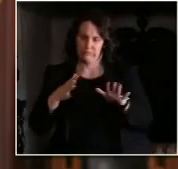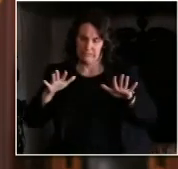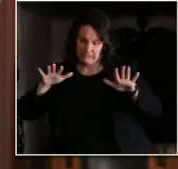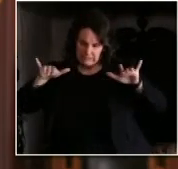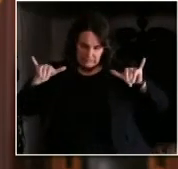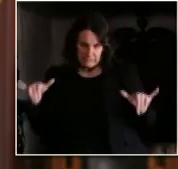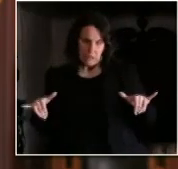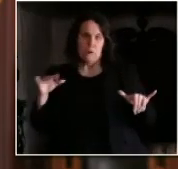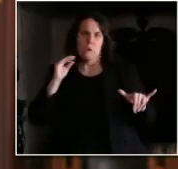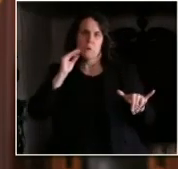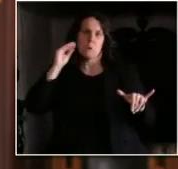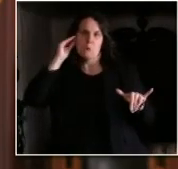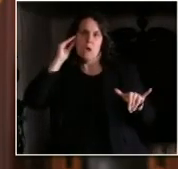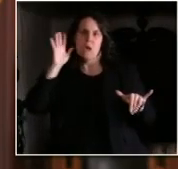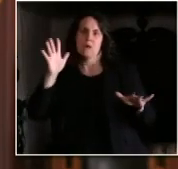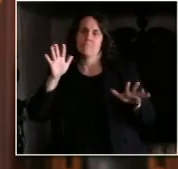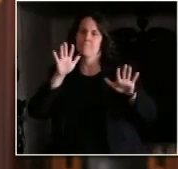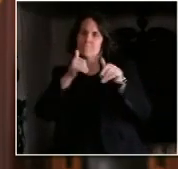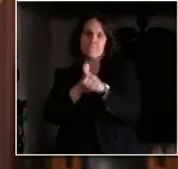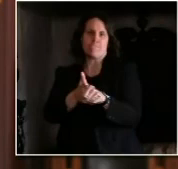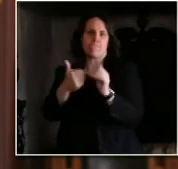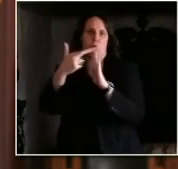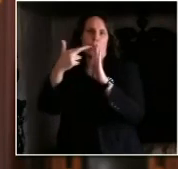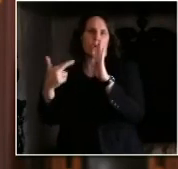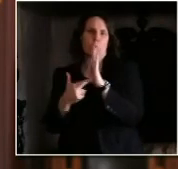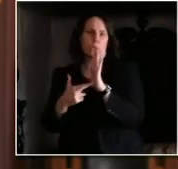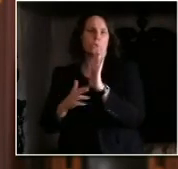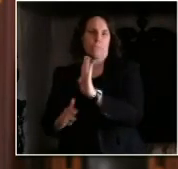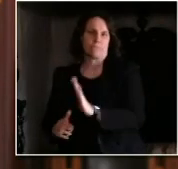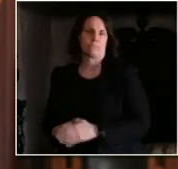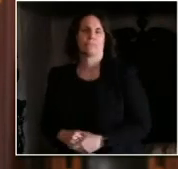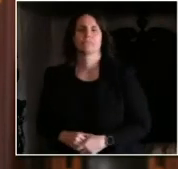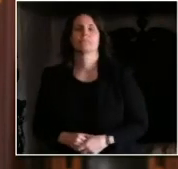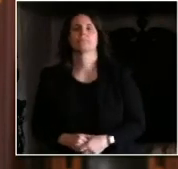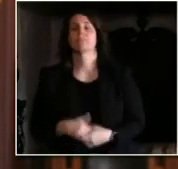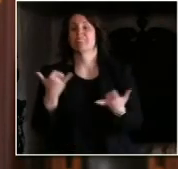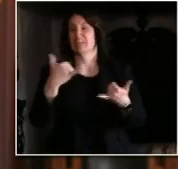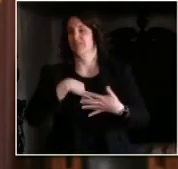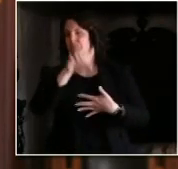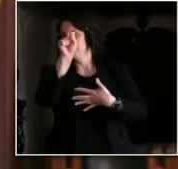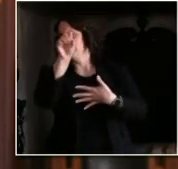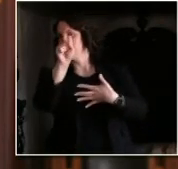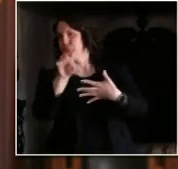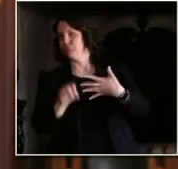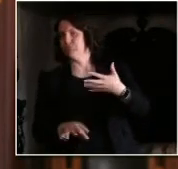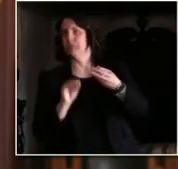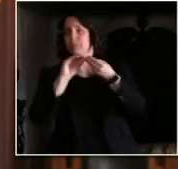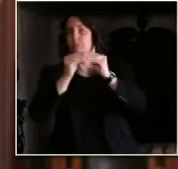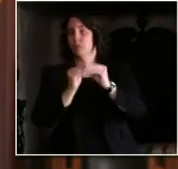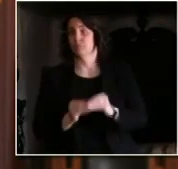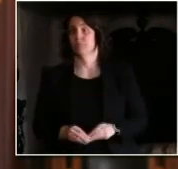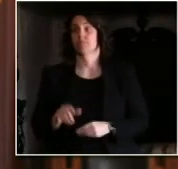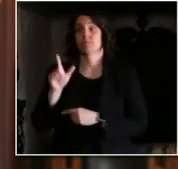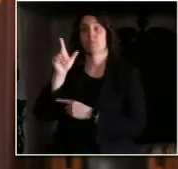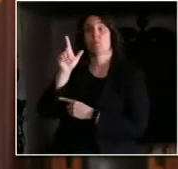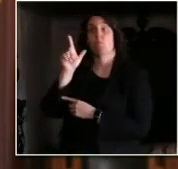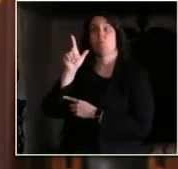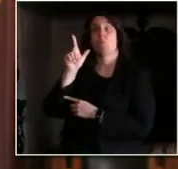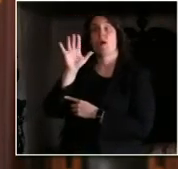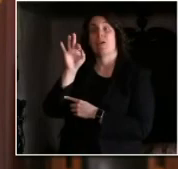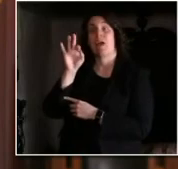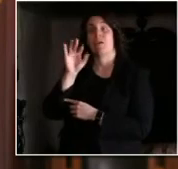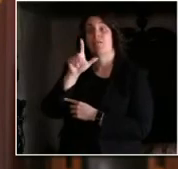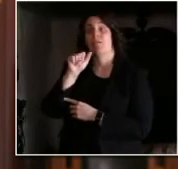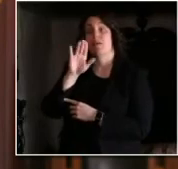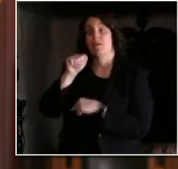So here is where things stand today. We've got 29 active labs running COVID-19 tests in Wisconsin with a daily